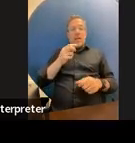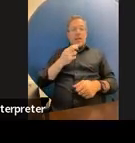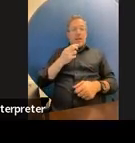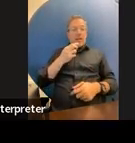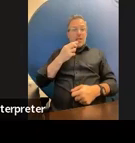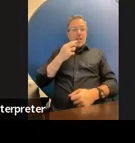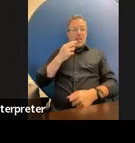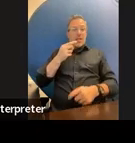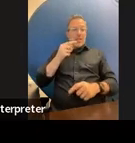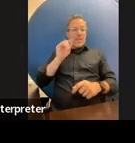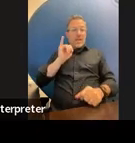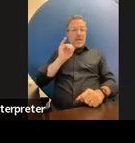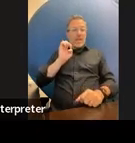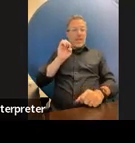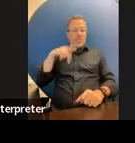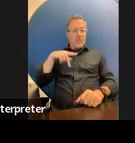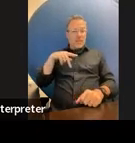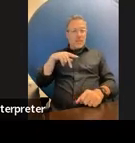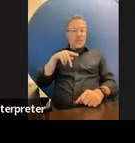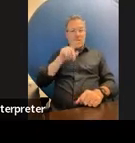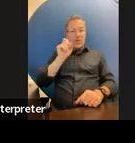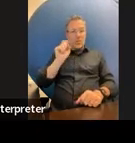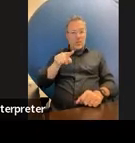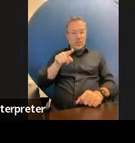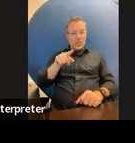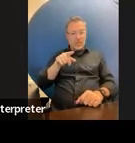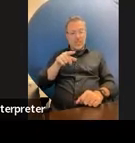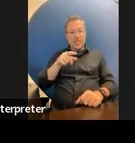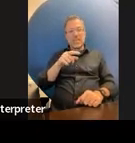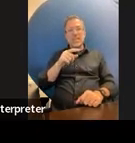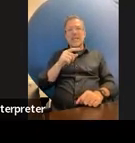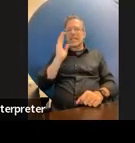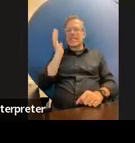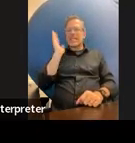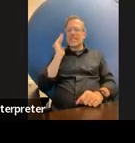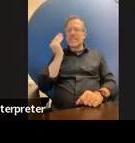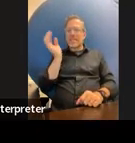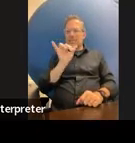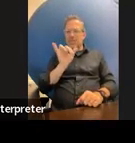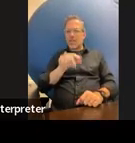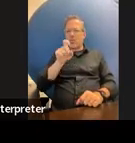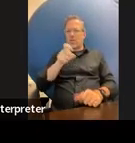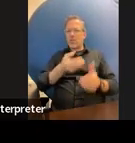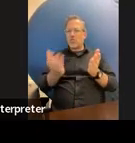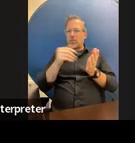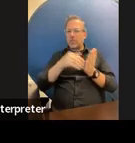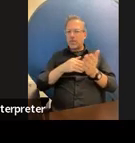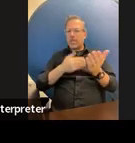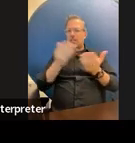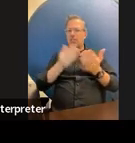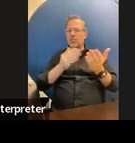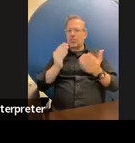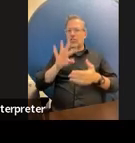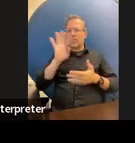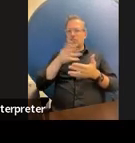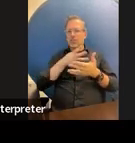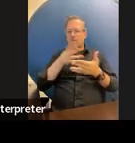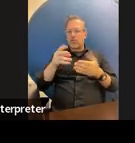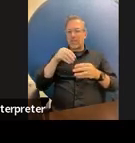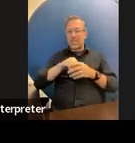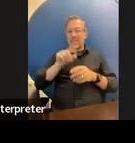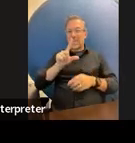um makes it sound like you need to repeat the service grid in that lre statement